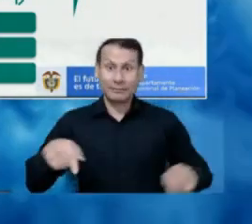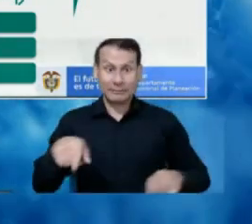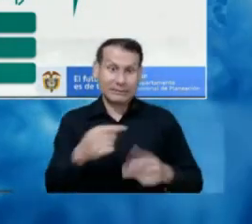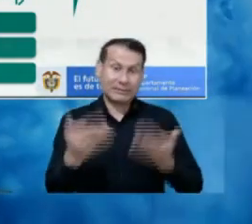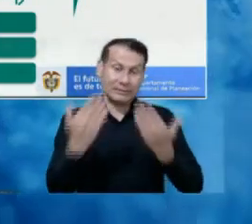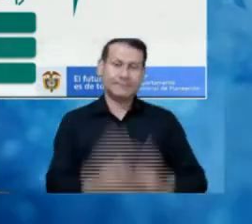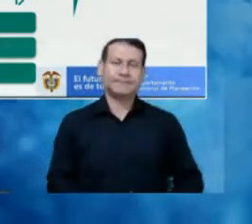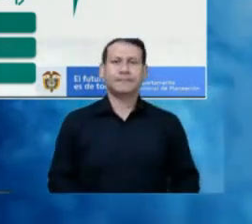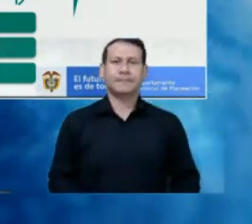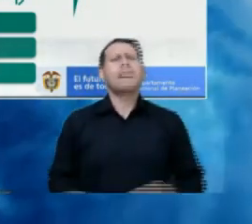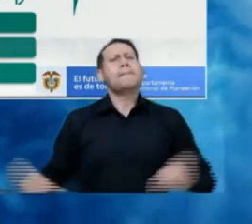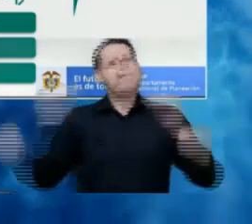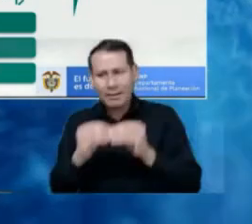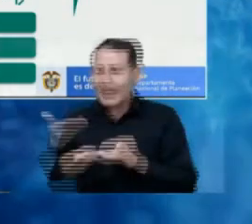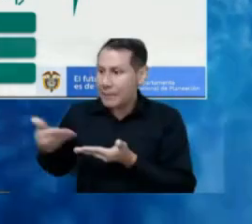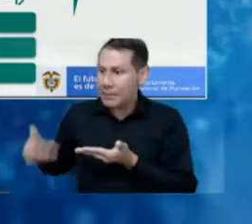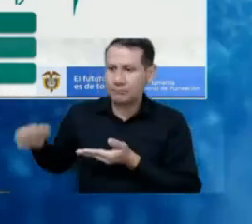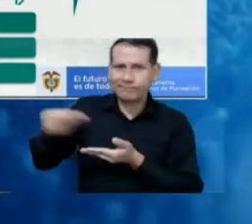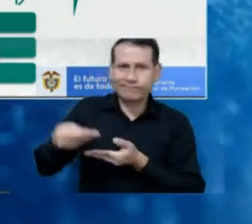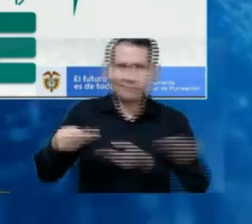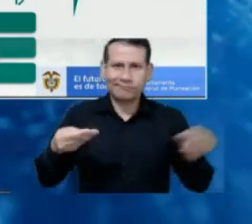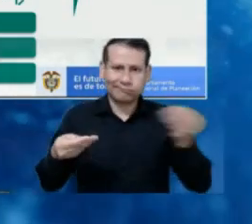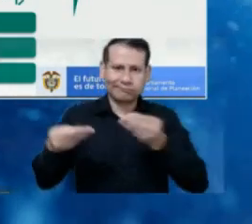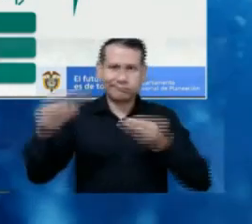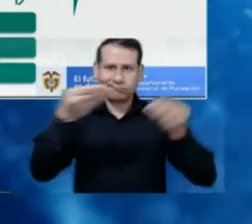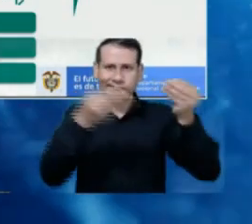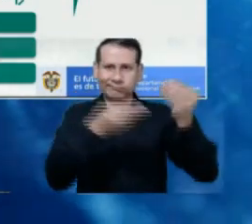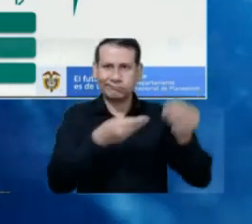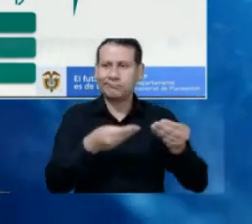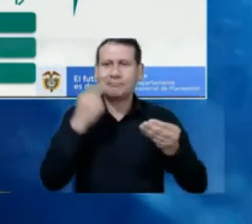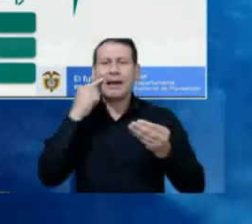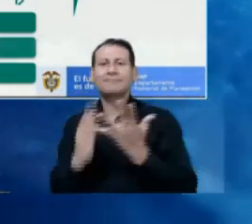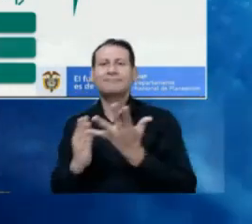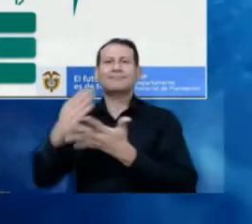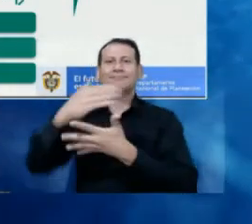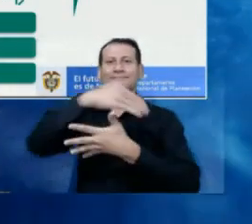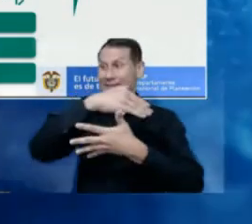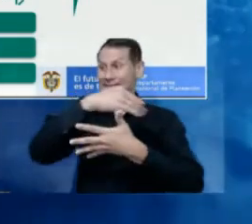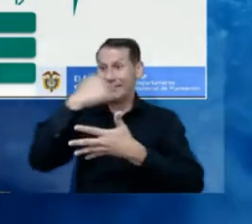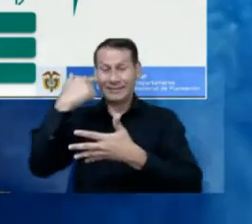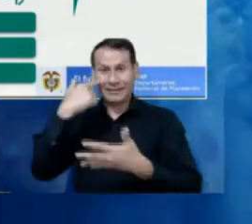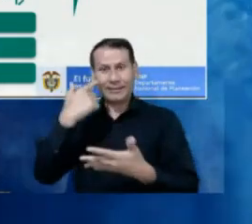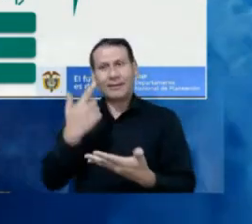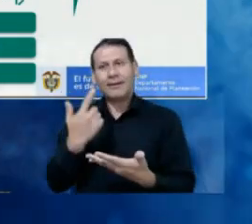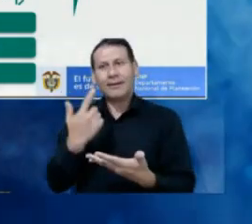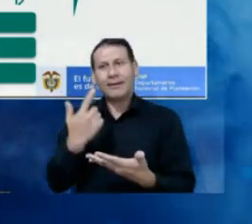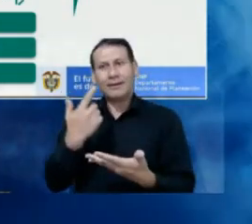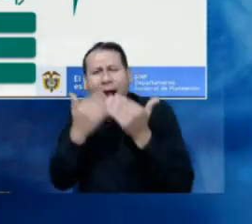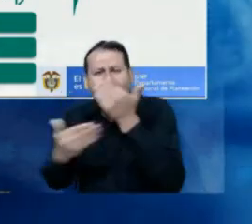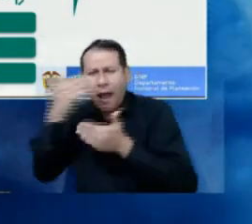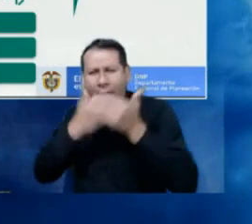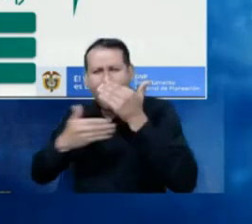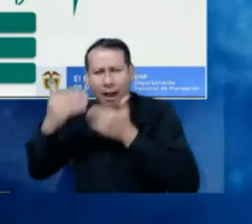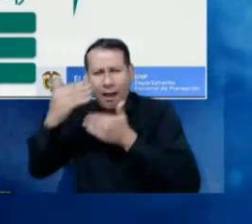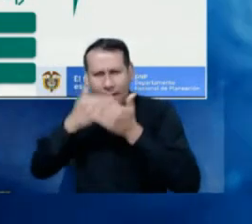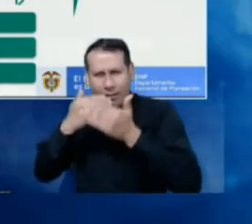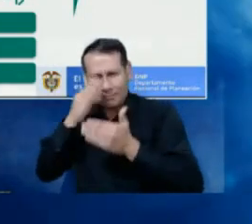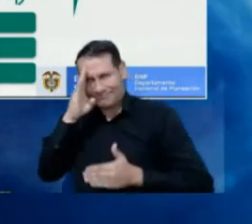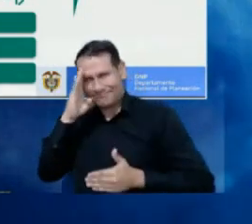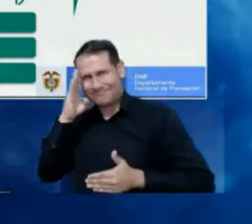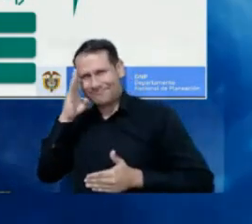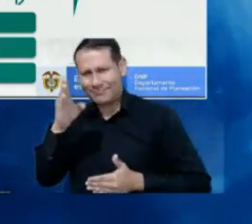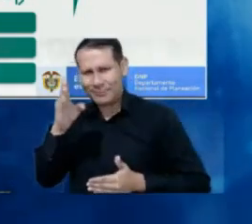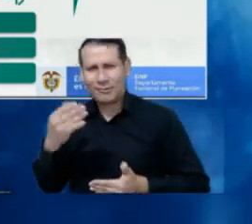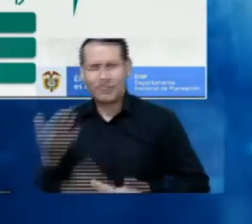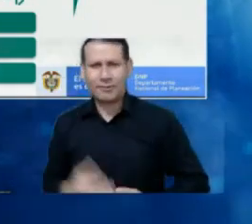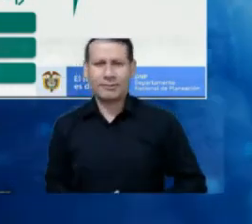involved in other elements, cross-cutting, that we have perspective analysis. And in the